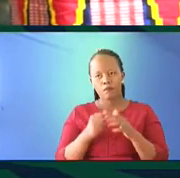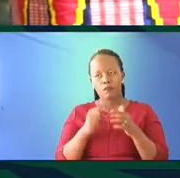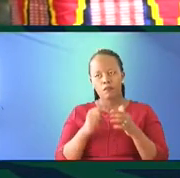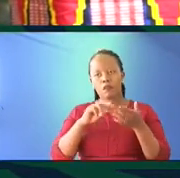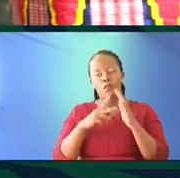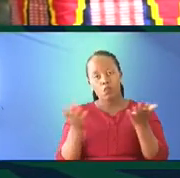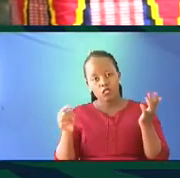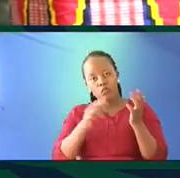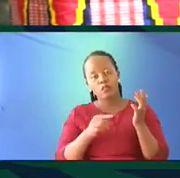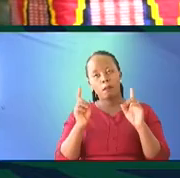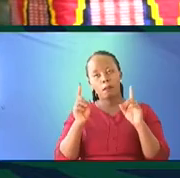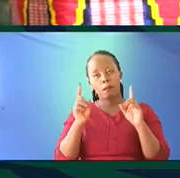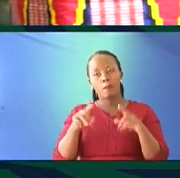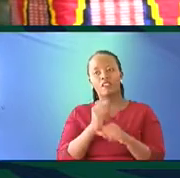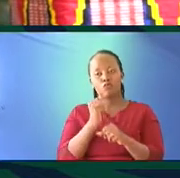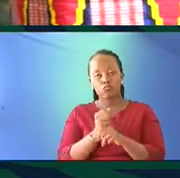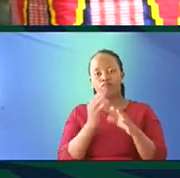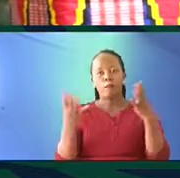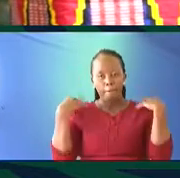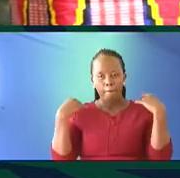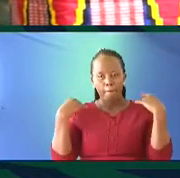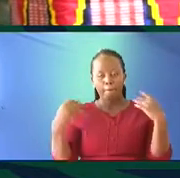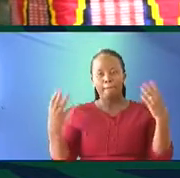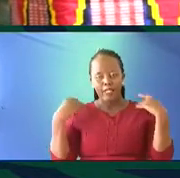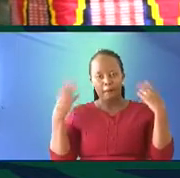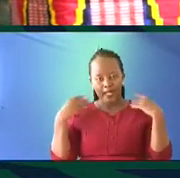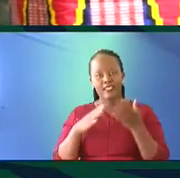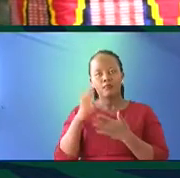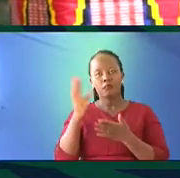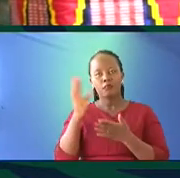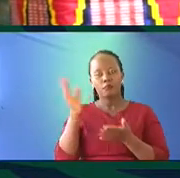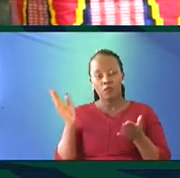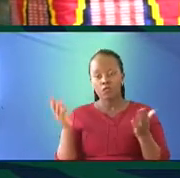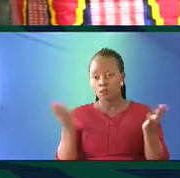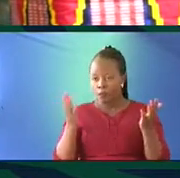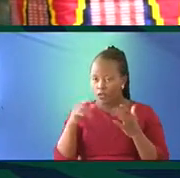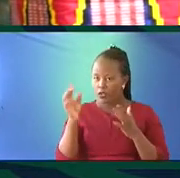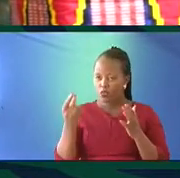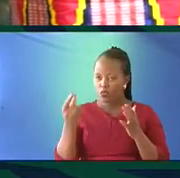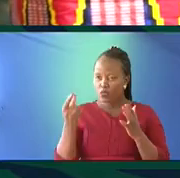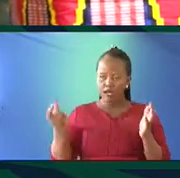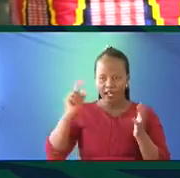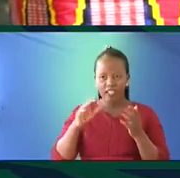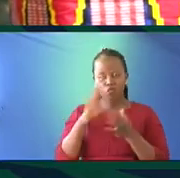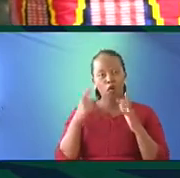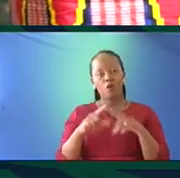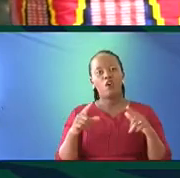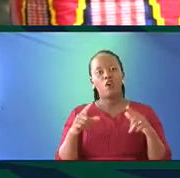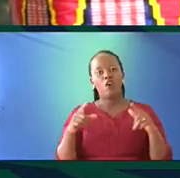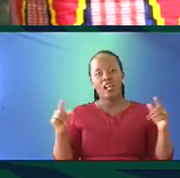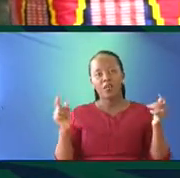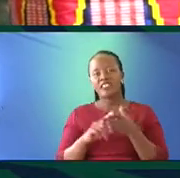right? What we need to do is practice additive bilingualism, where you are adding to an existing language,